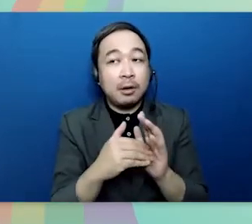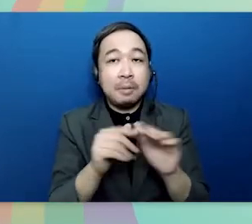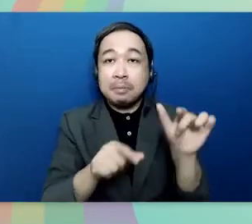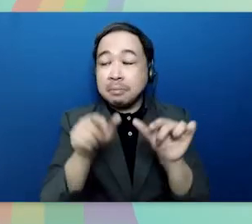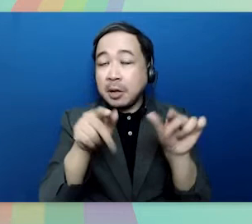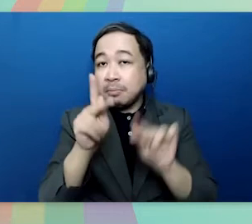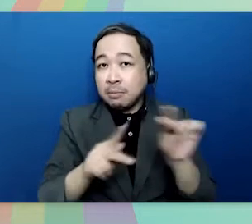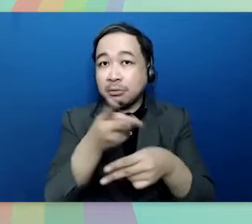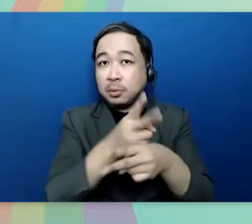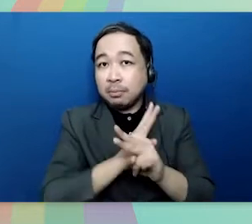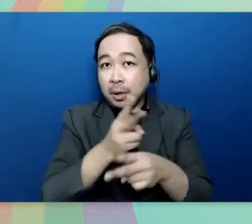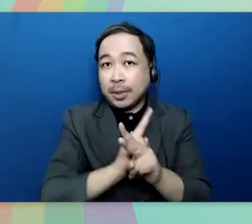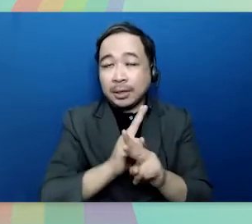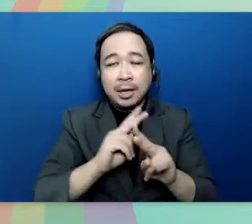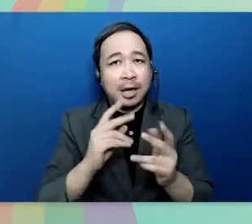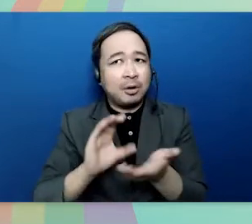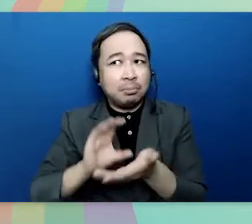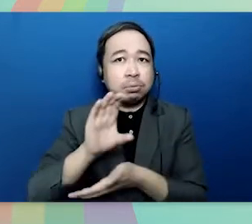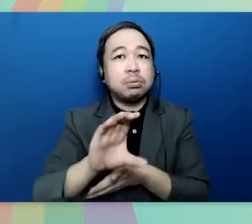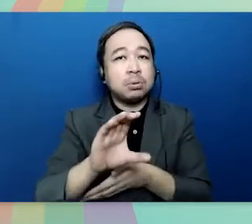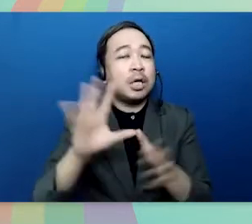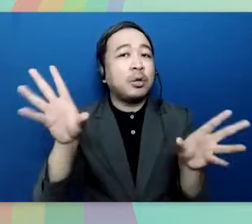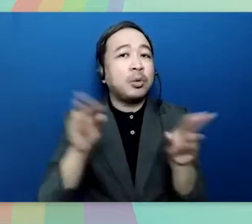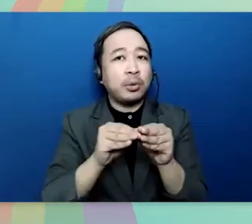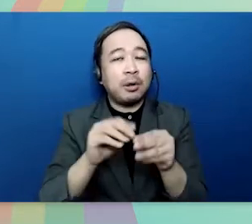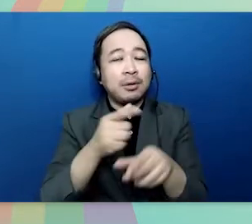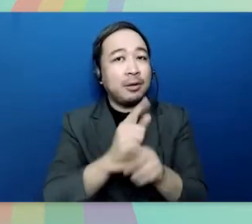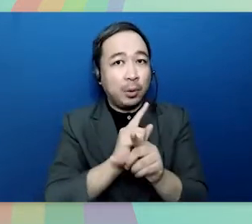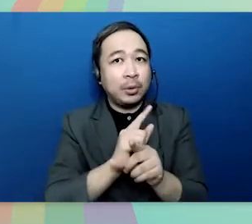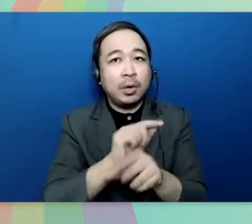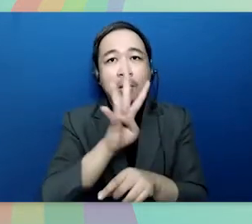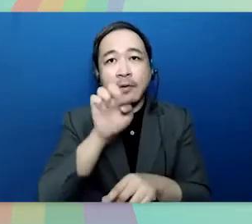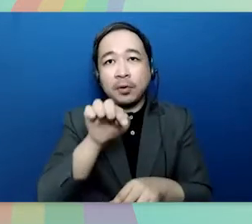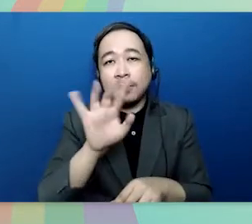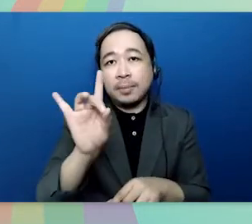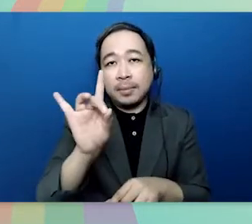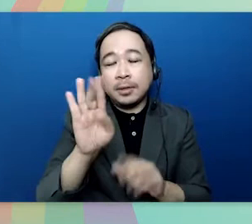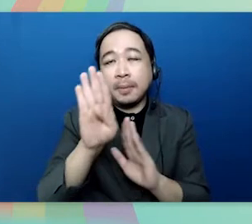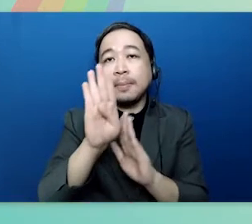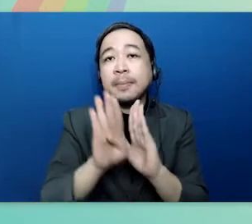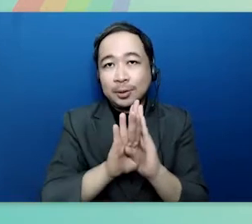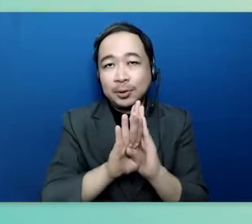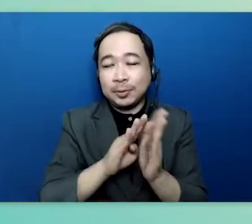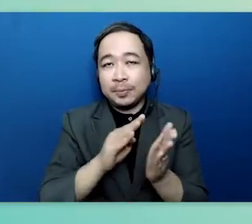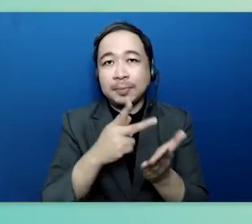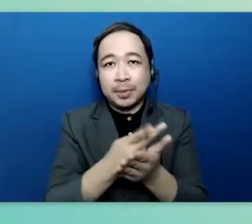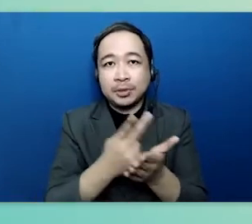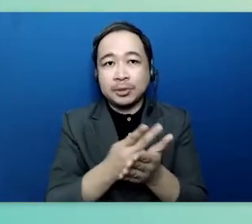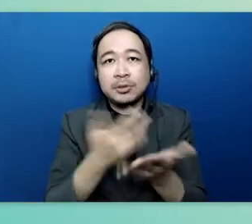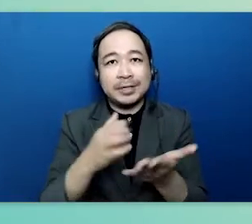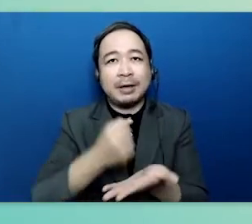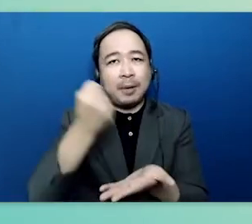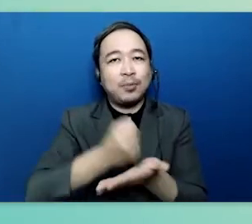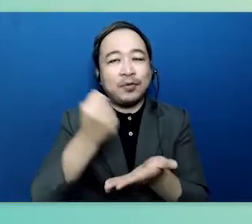released a total amount of loan uh at 4.8 billion or they have approved